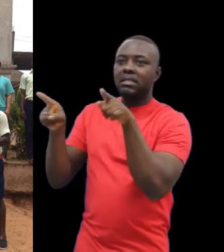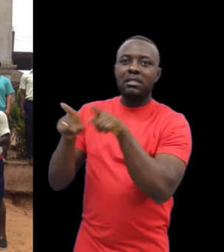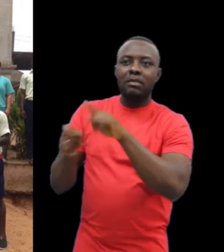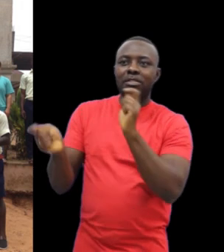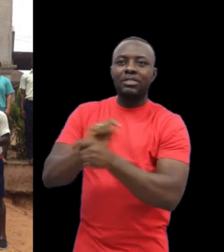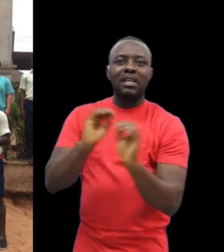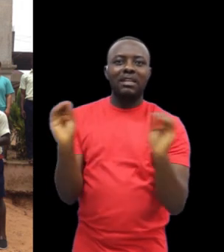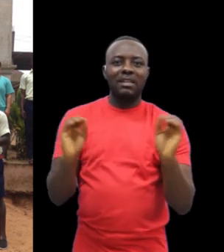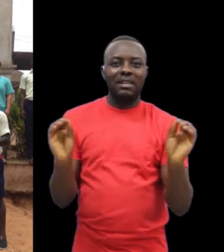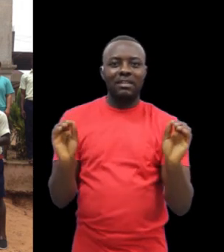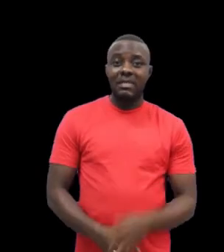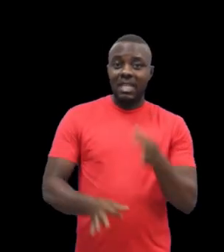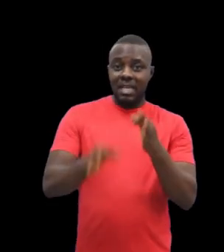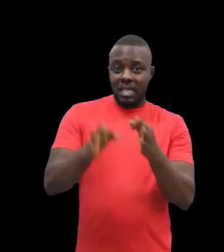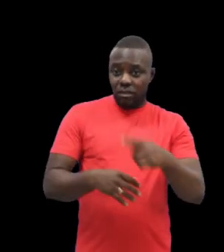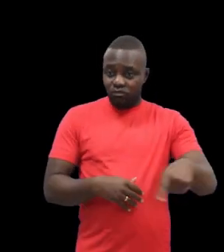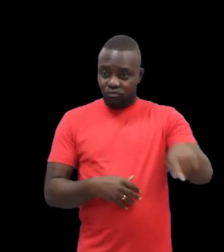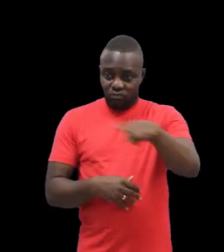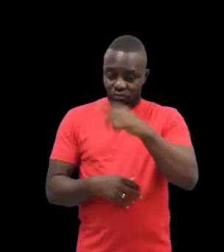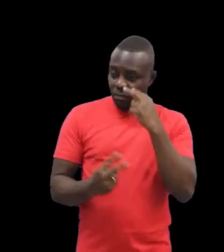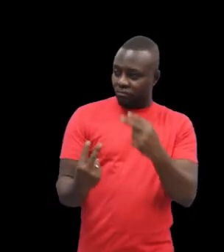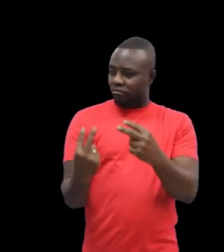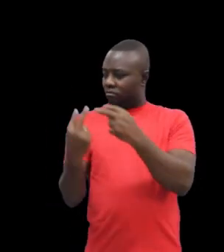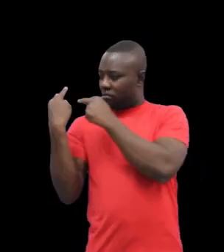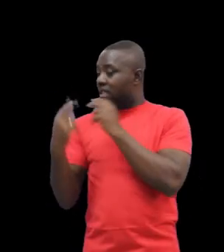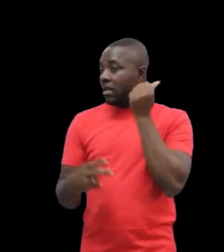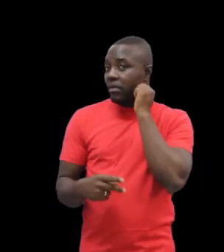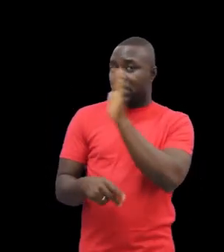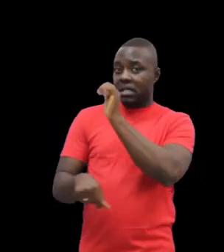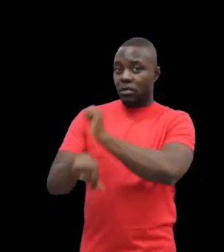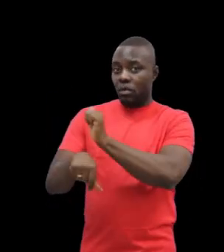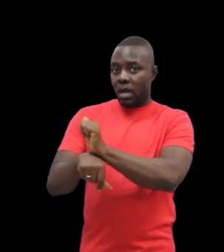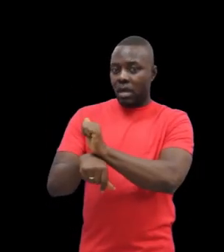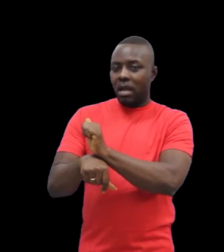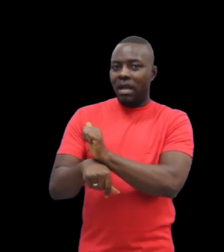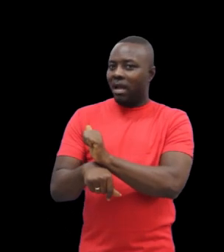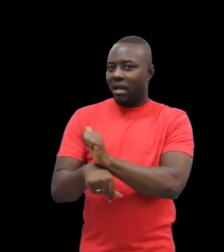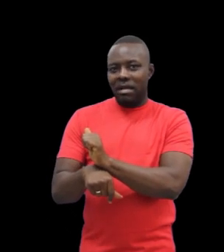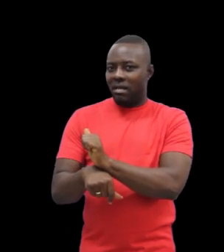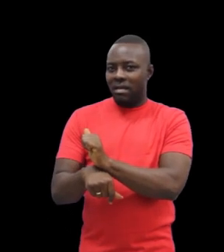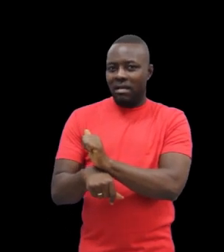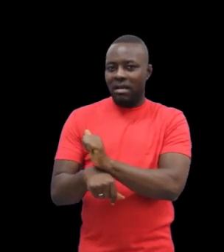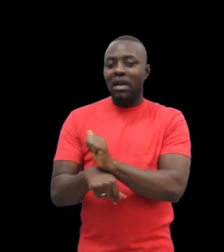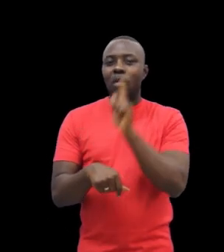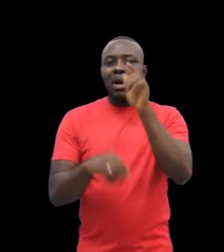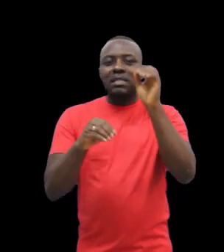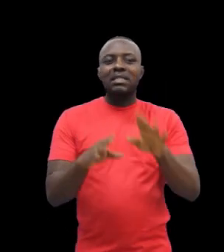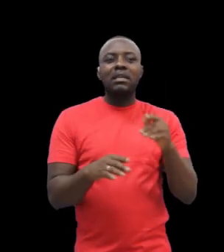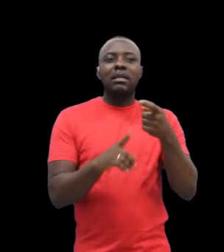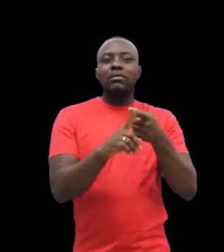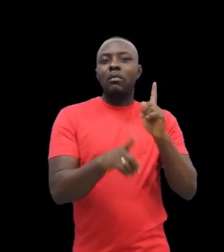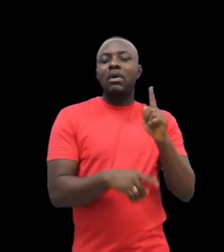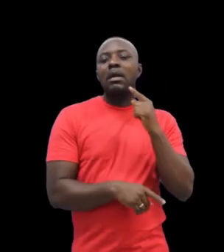remains remarkably unchanged. On reviewing Dr. Andrew Foster, Ghana and the Roots of Deaf Education in Africa, Daniel